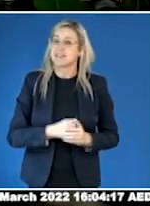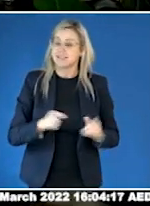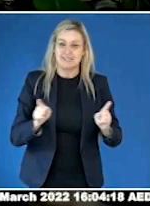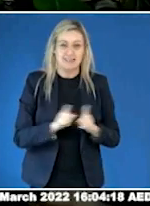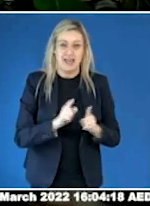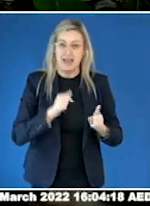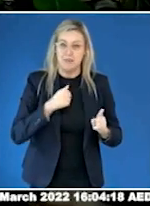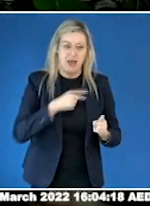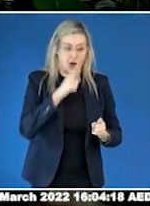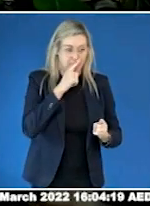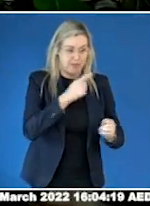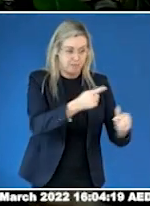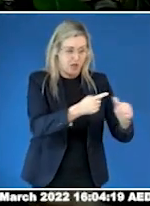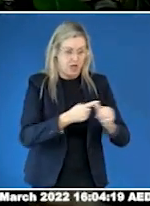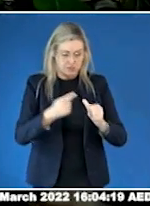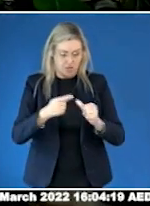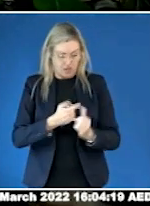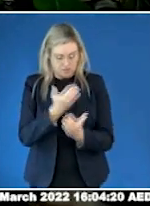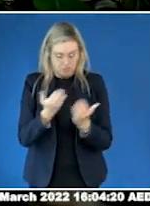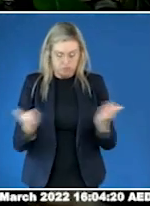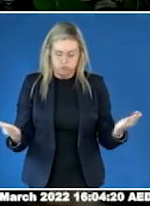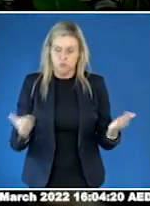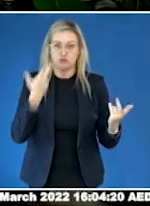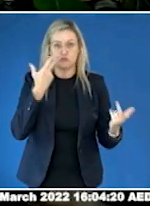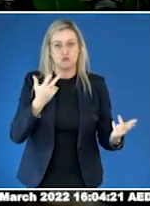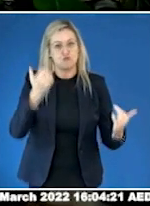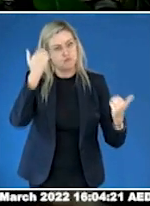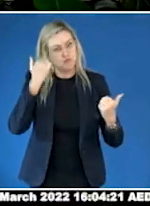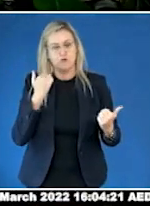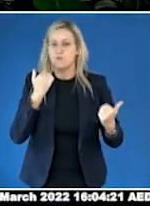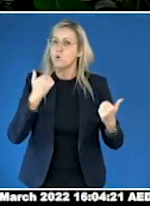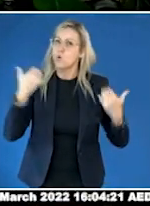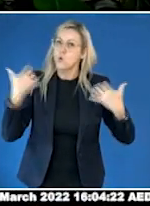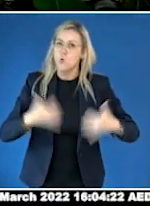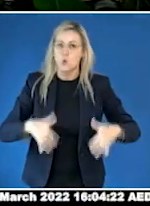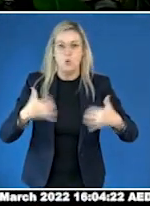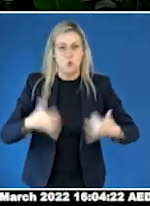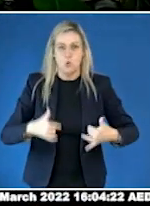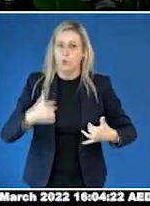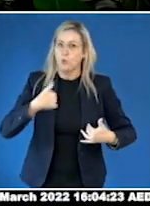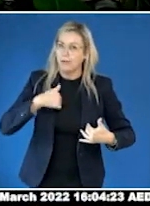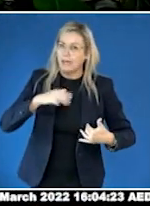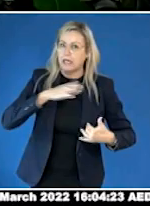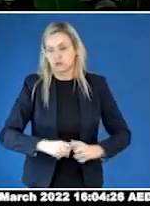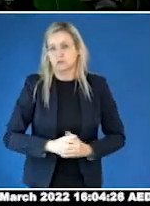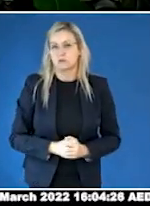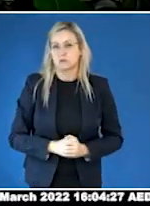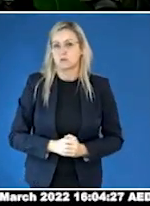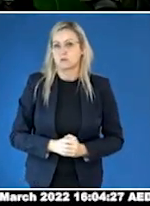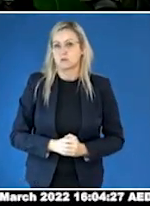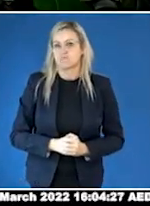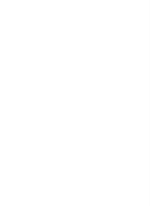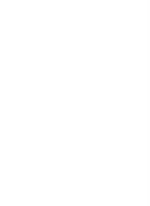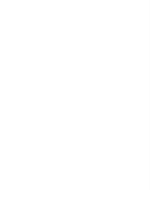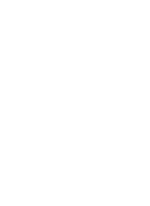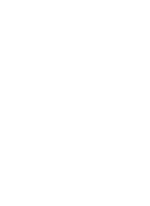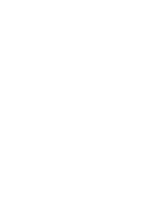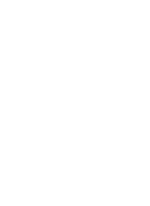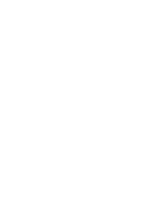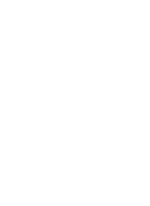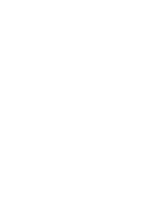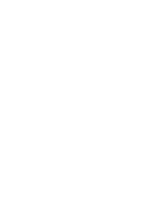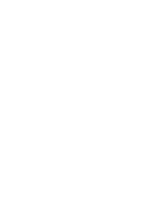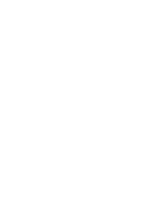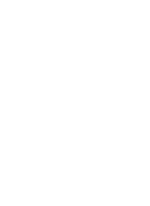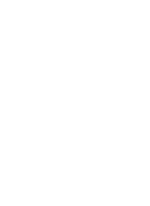deliver an even more powerful message. We have drawn on these stories and the recommendations we have developed. This was one quote. Autistic